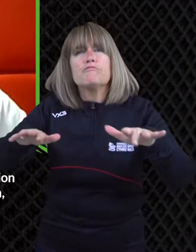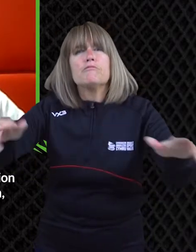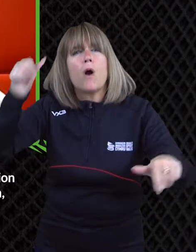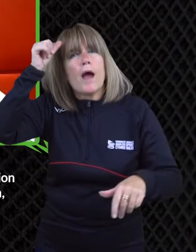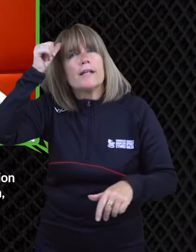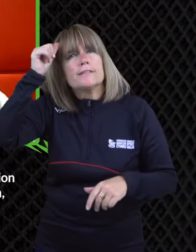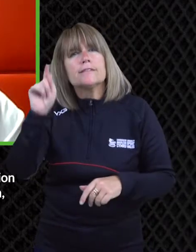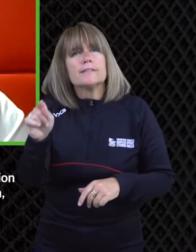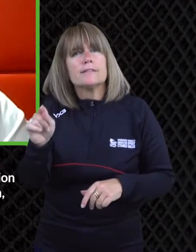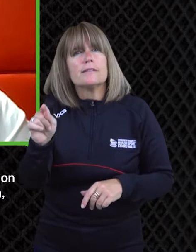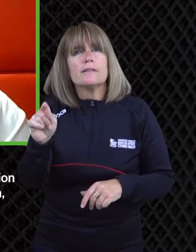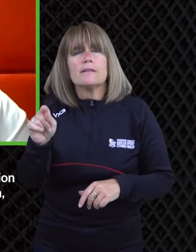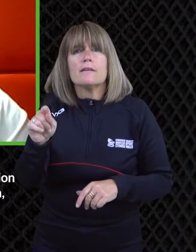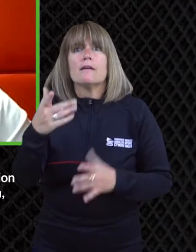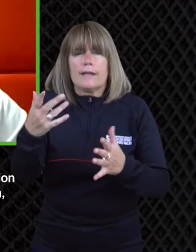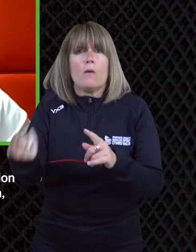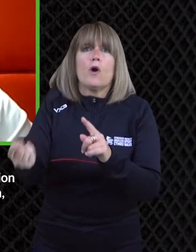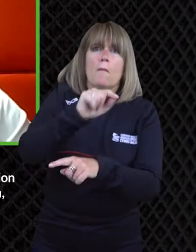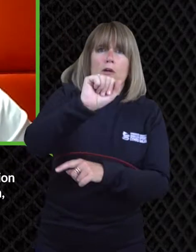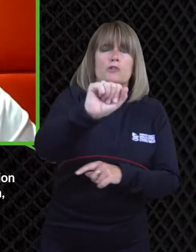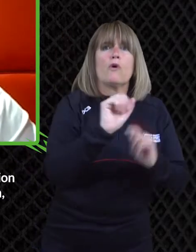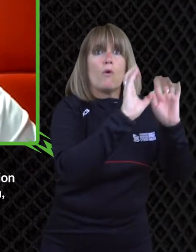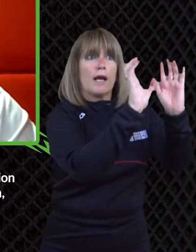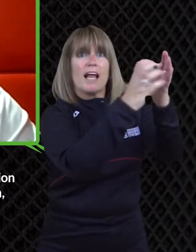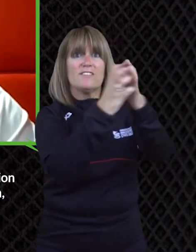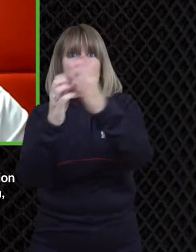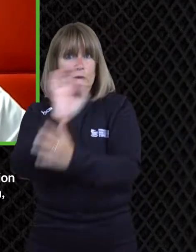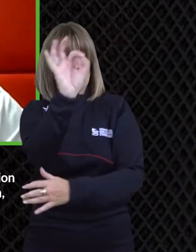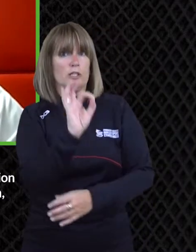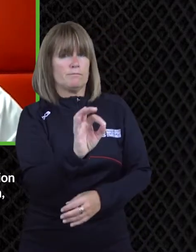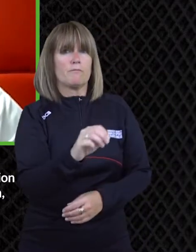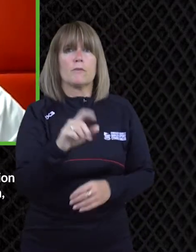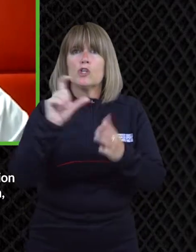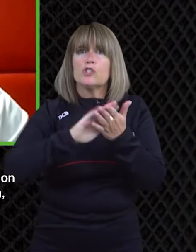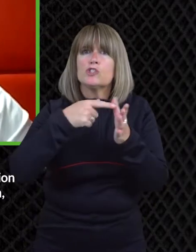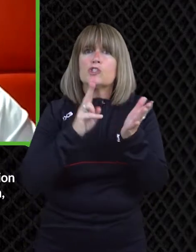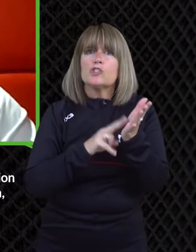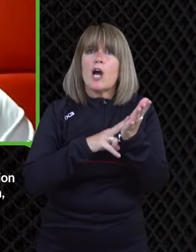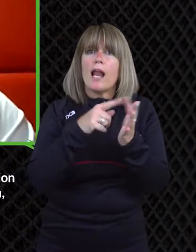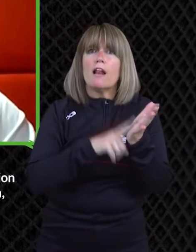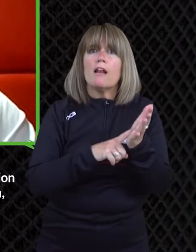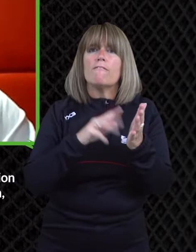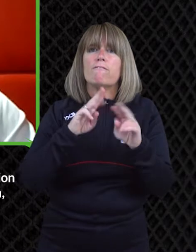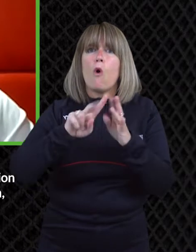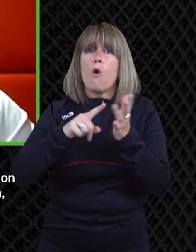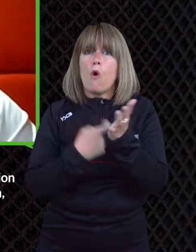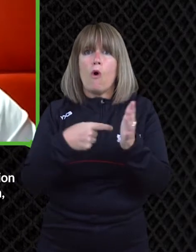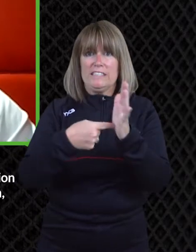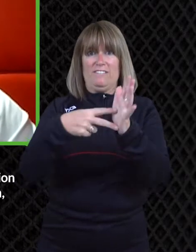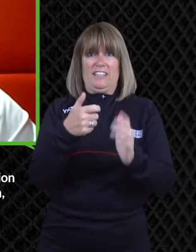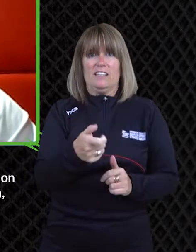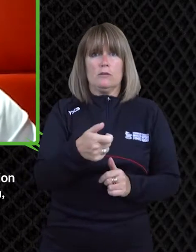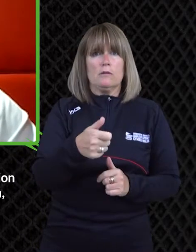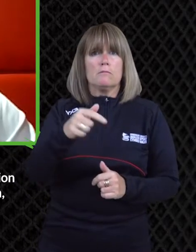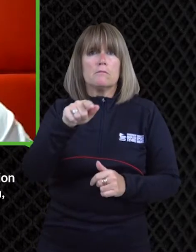um channel four who have a 100 disabled presenting lineup you know i i really look up to